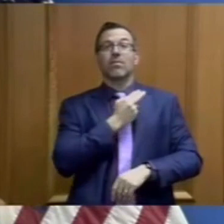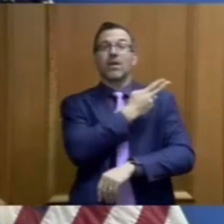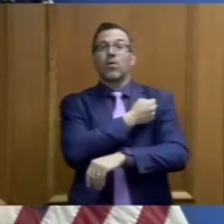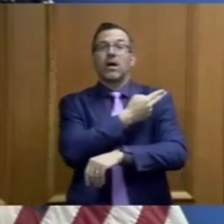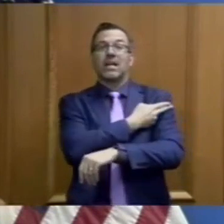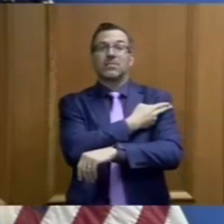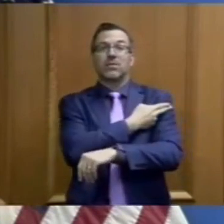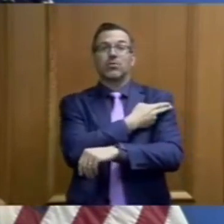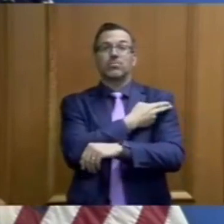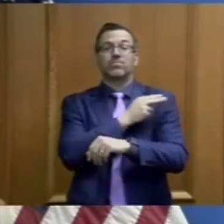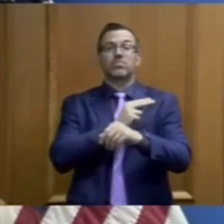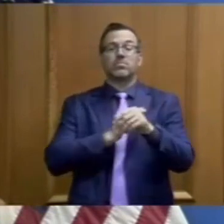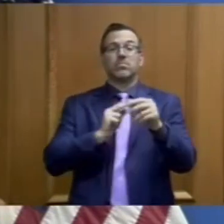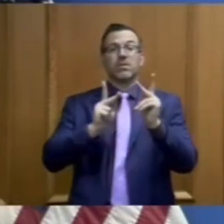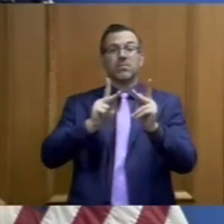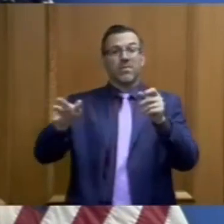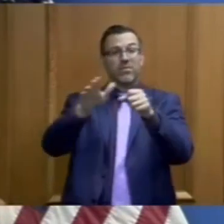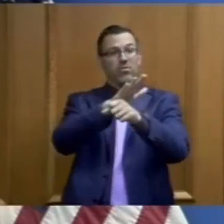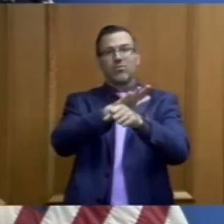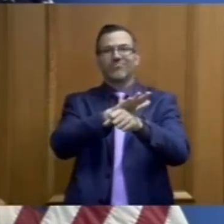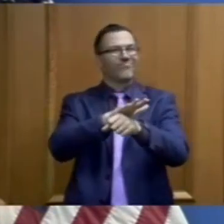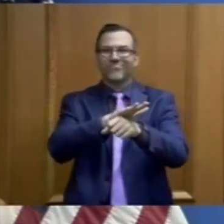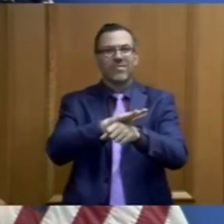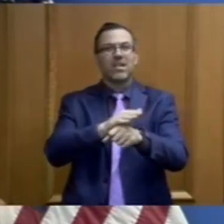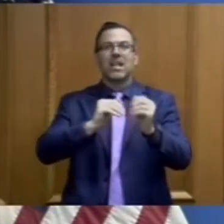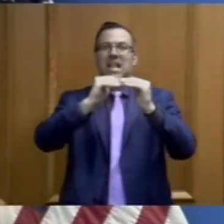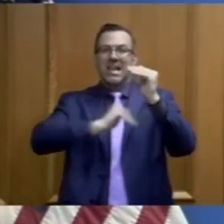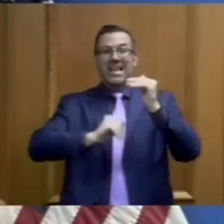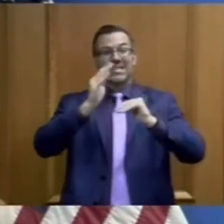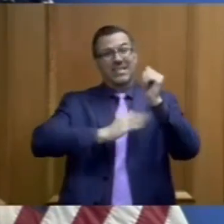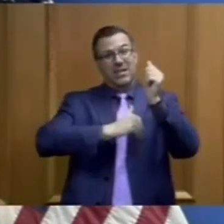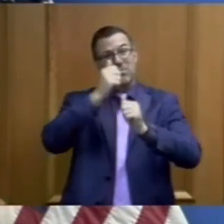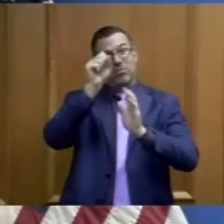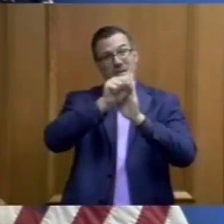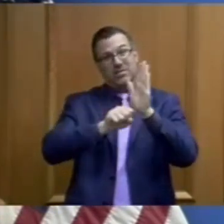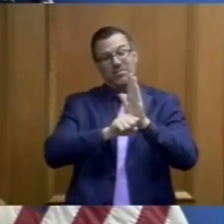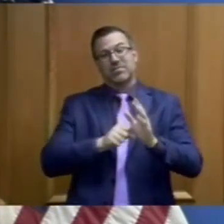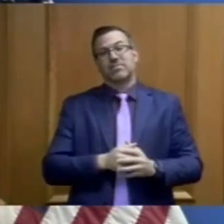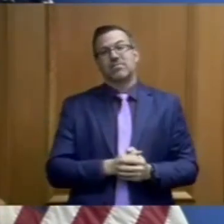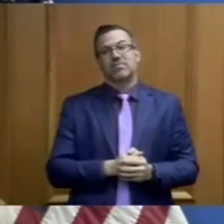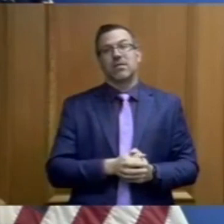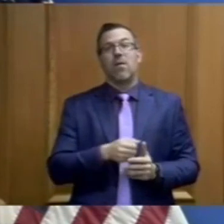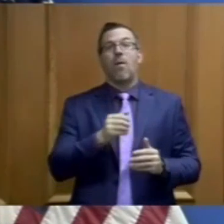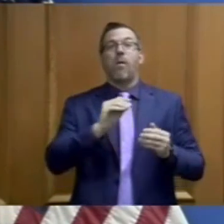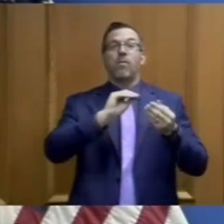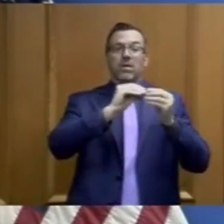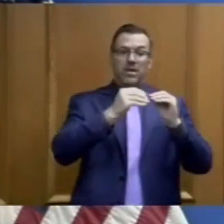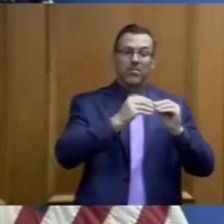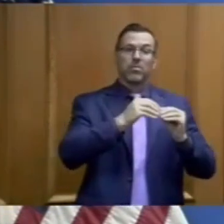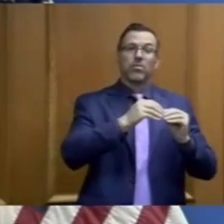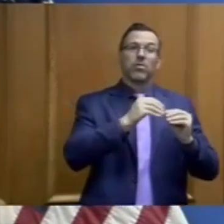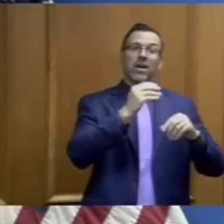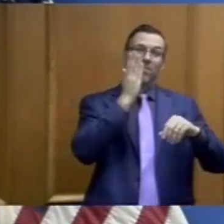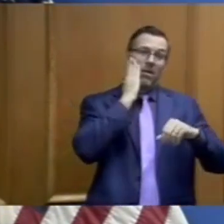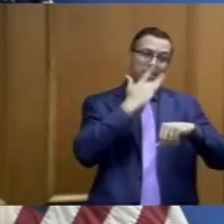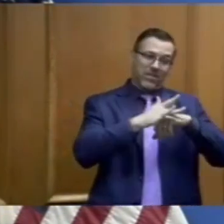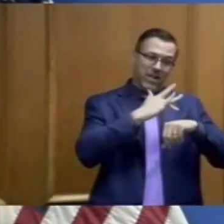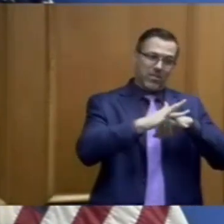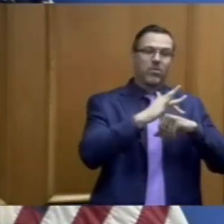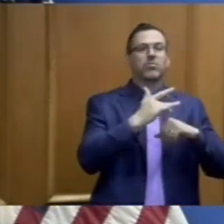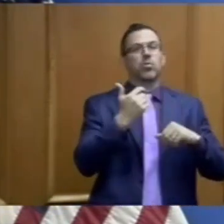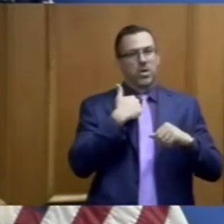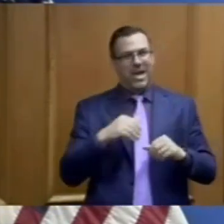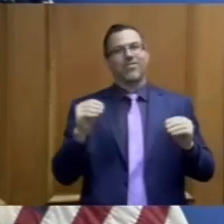and as of today the number of recovered patients exceeds the number of active cases. This